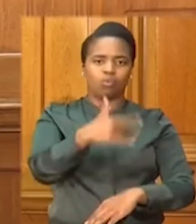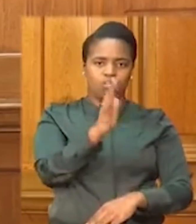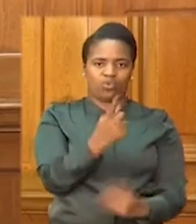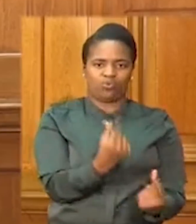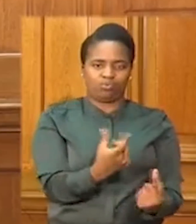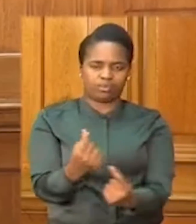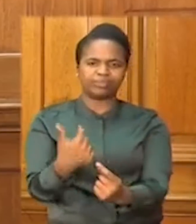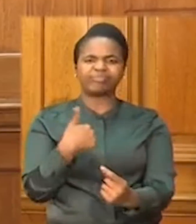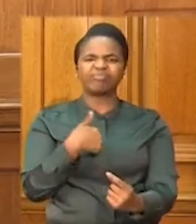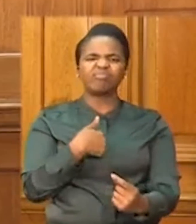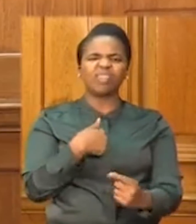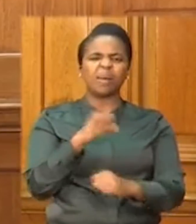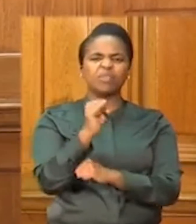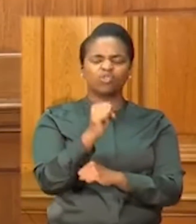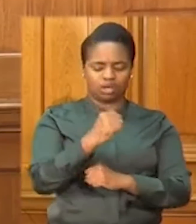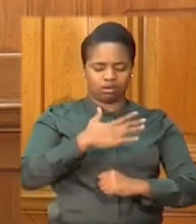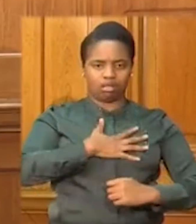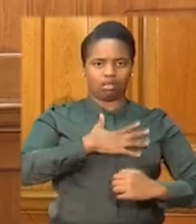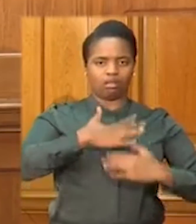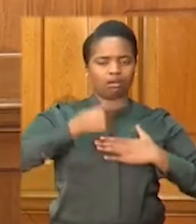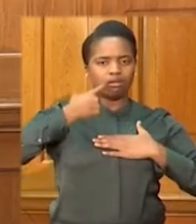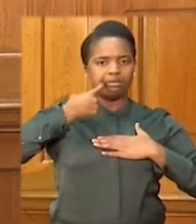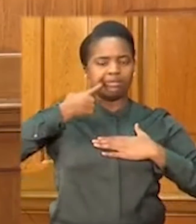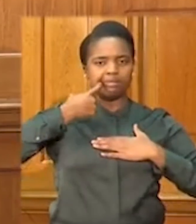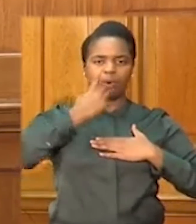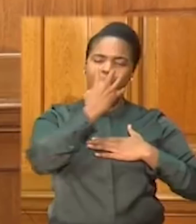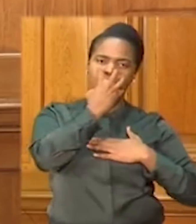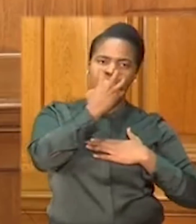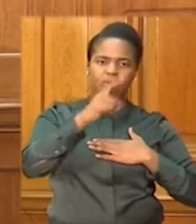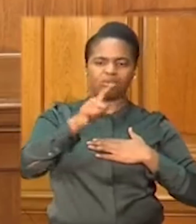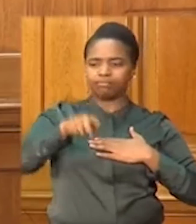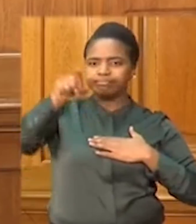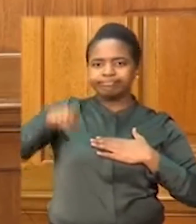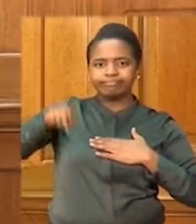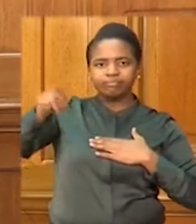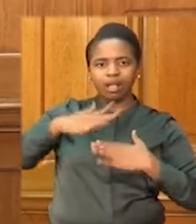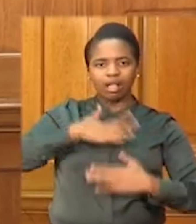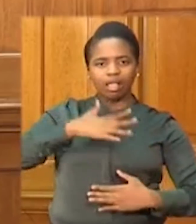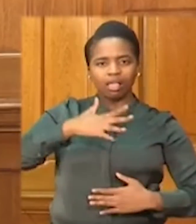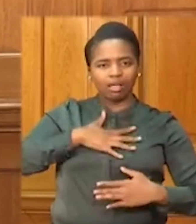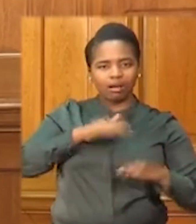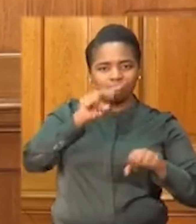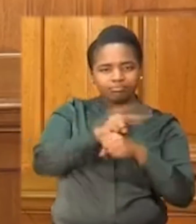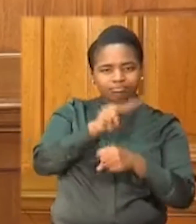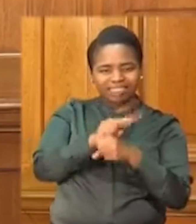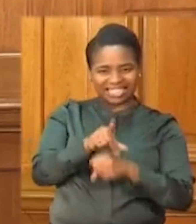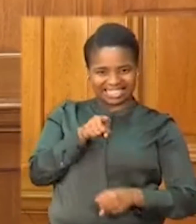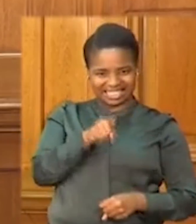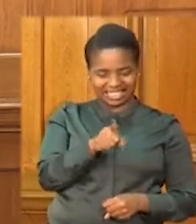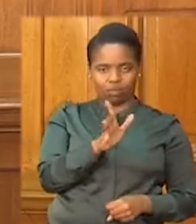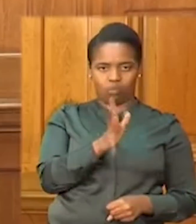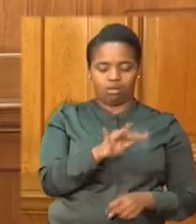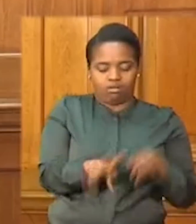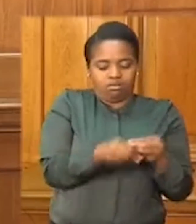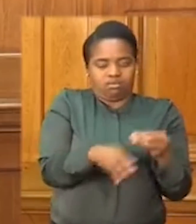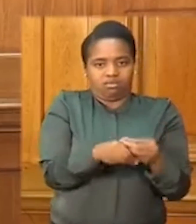ventilators, medicine, and staffing. The nationwide lockdown has had a